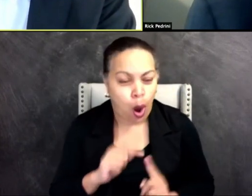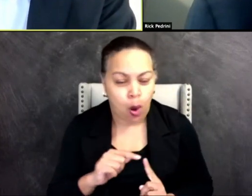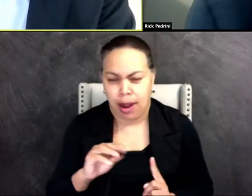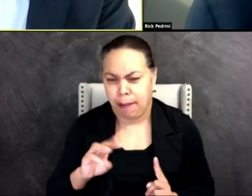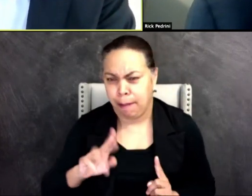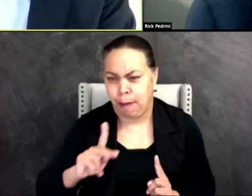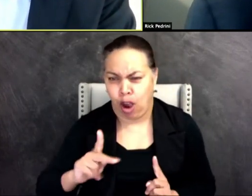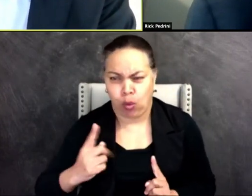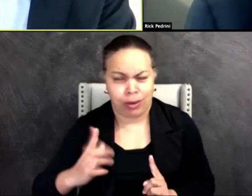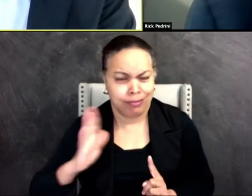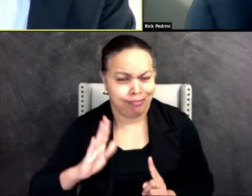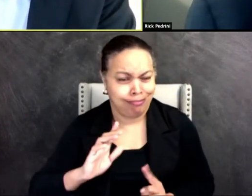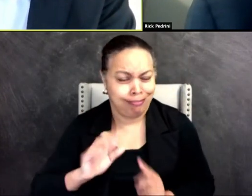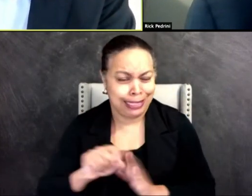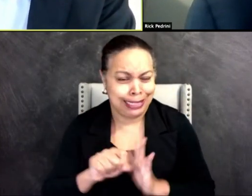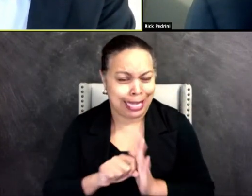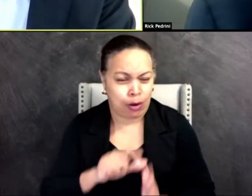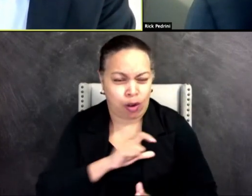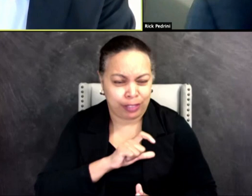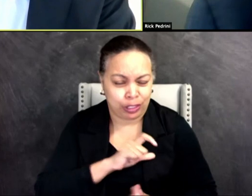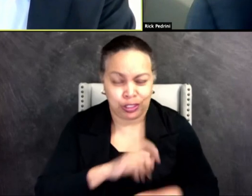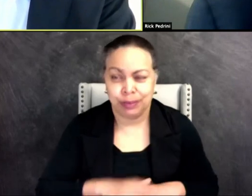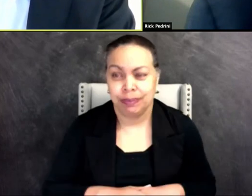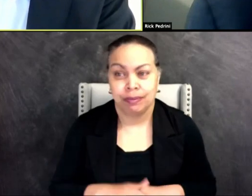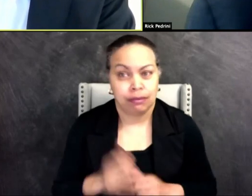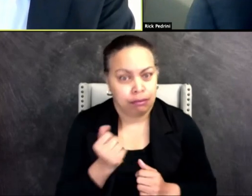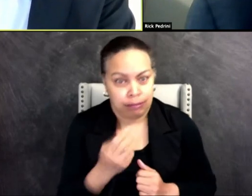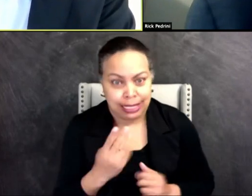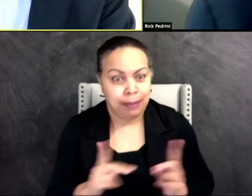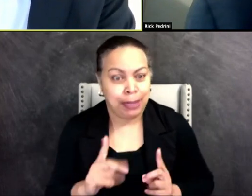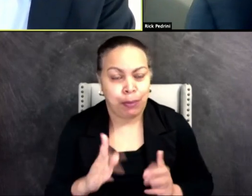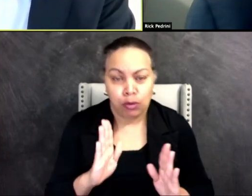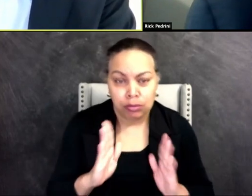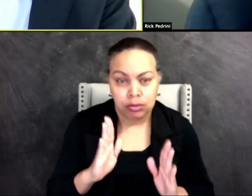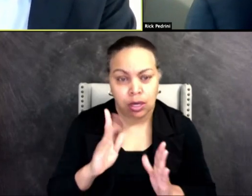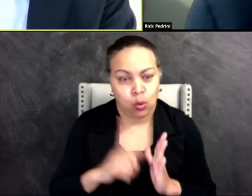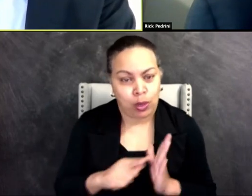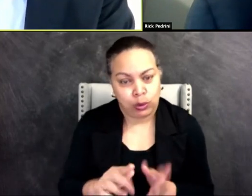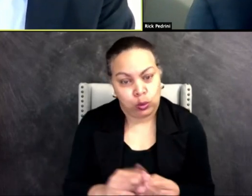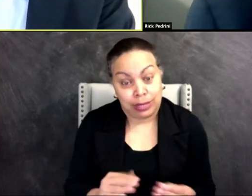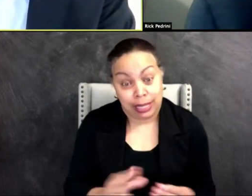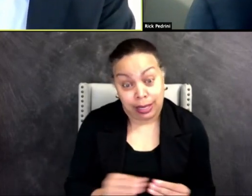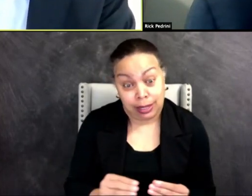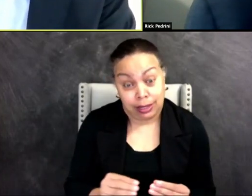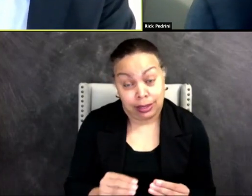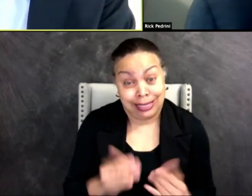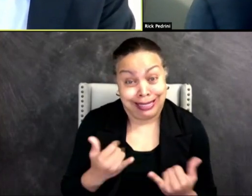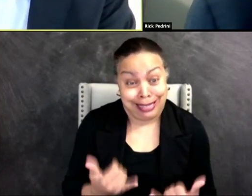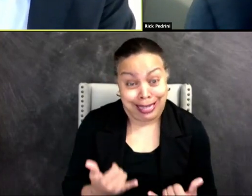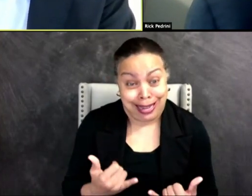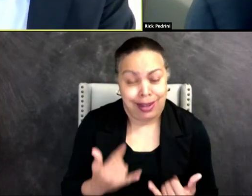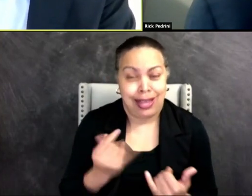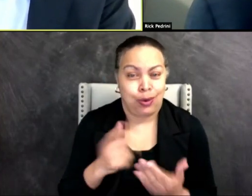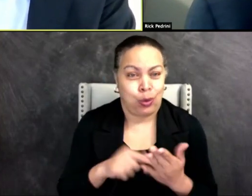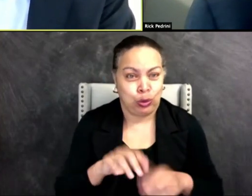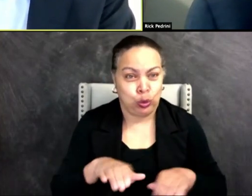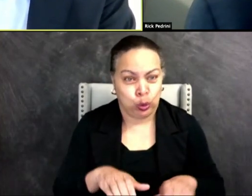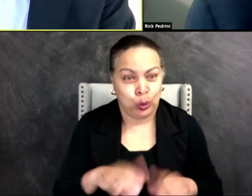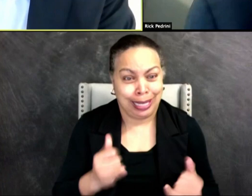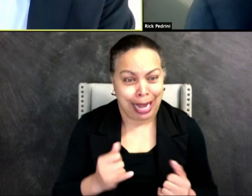officer, who's on the line as well. Many people are paying attention to what you say and what you do in this moment,